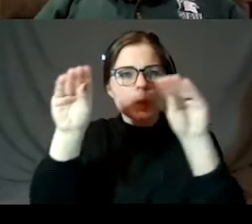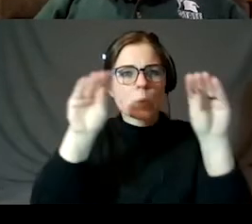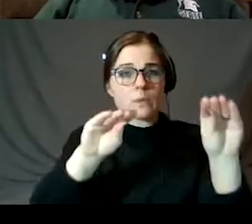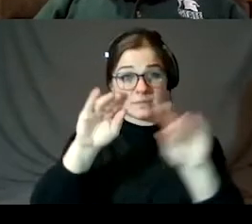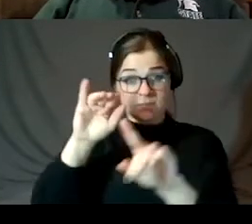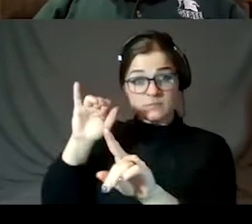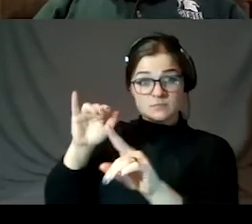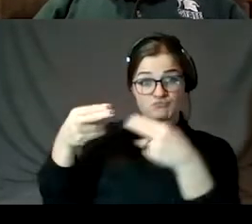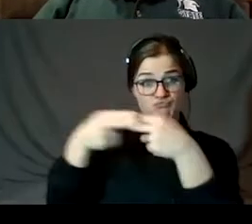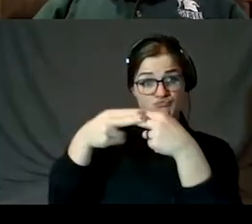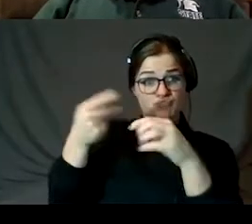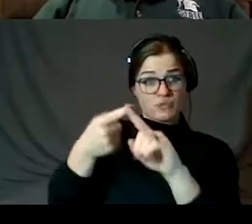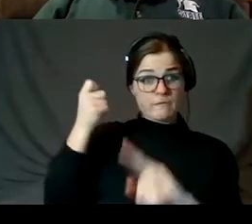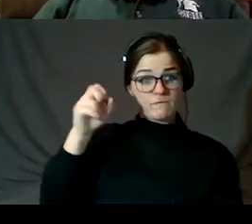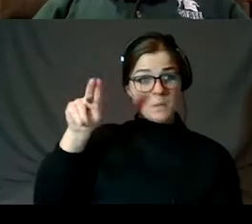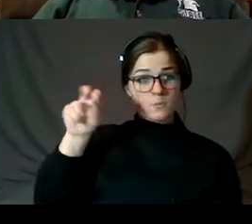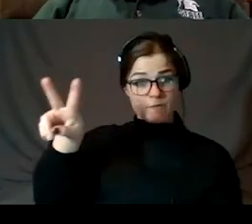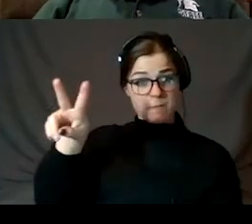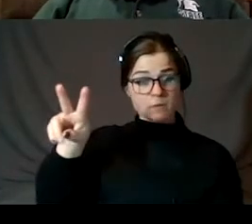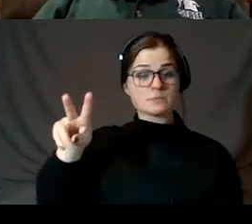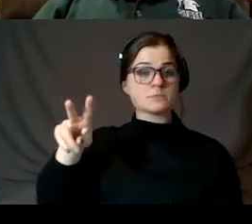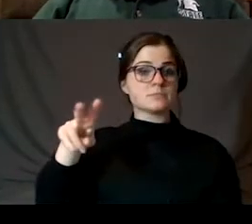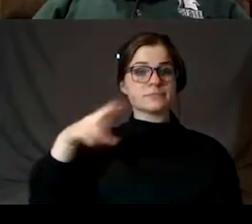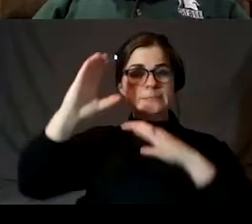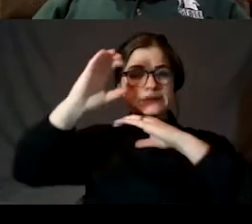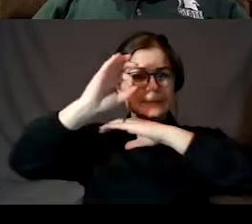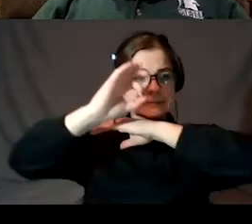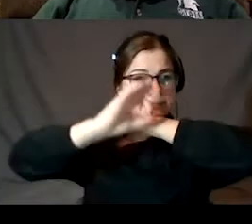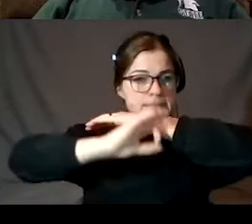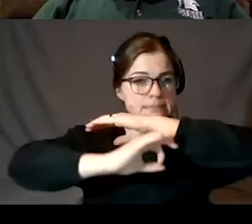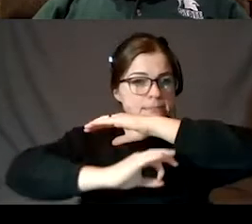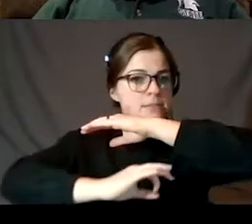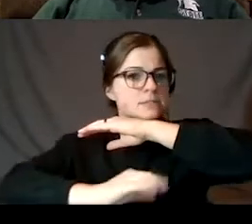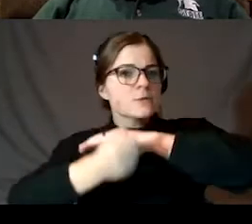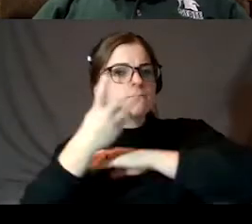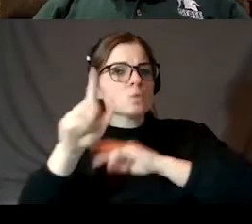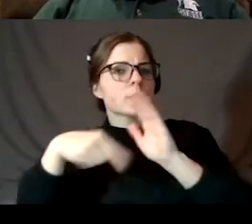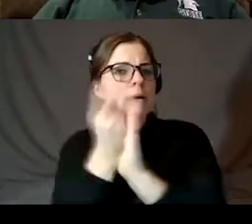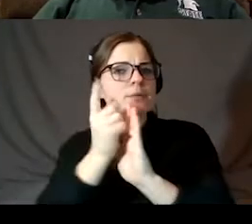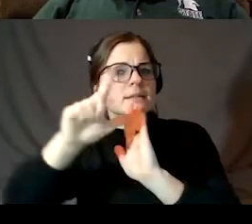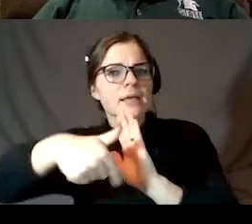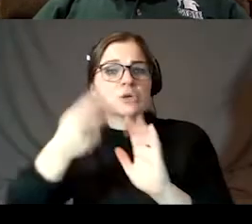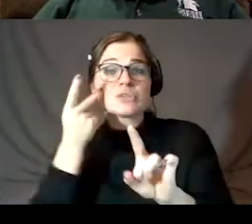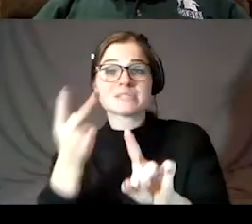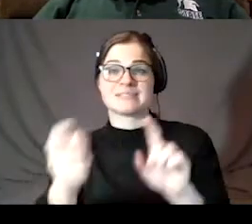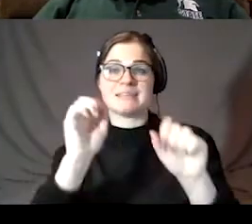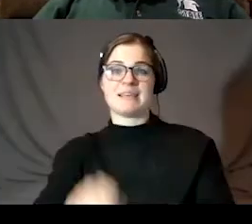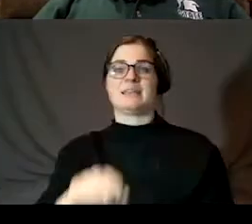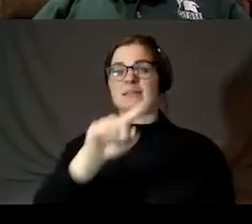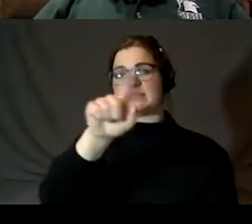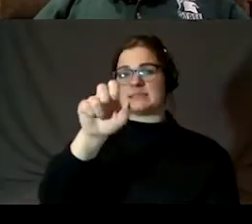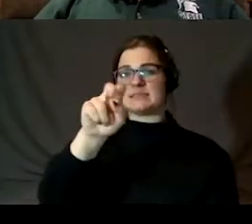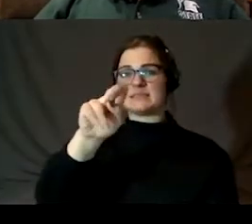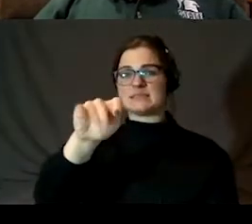November, a couple hours past sunset, looking south, and up here is the zenith, meaning to point directly